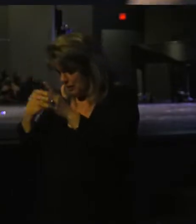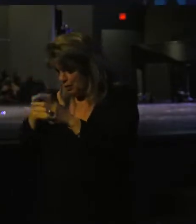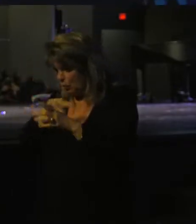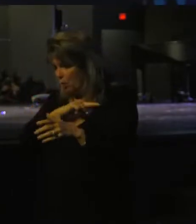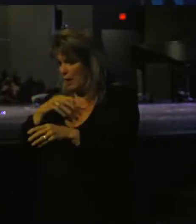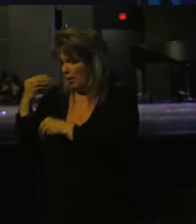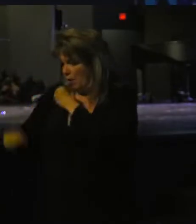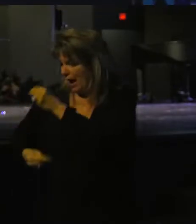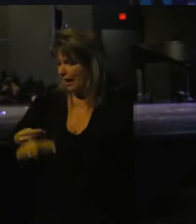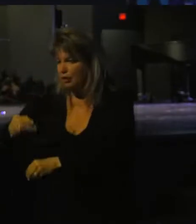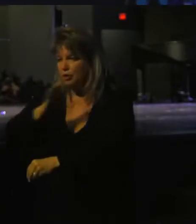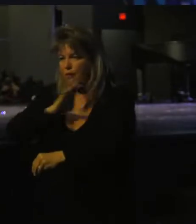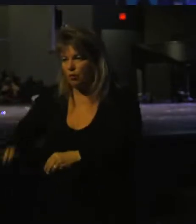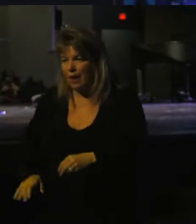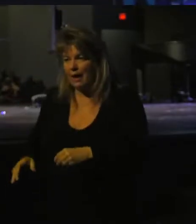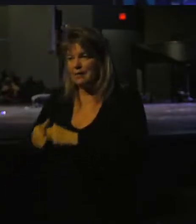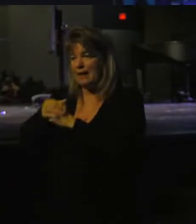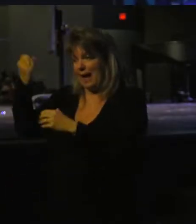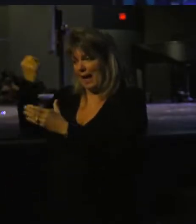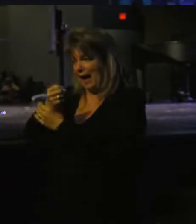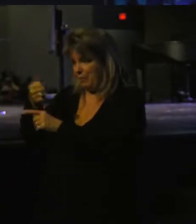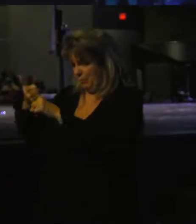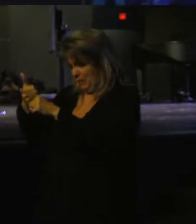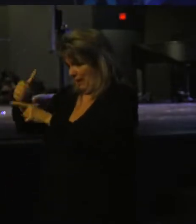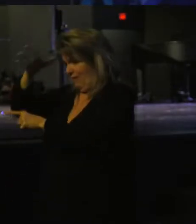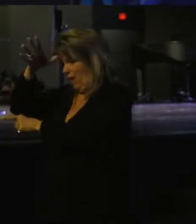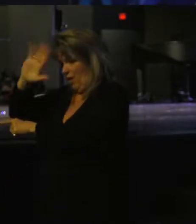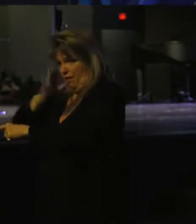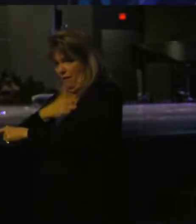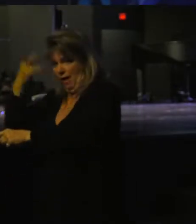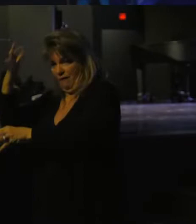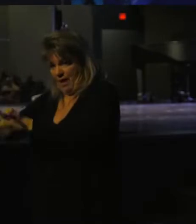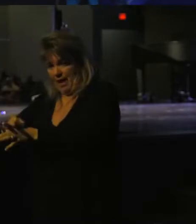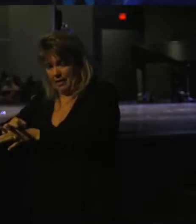heir to Christ. Abraham is the father of our faith.